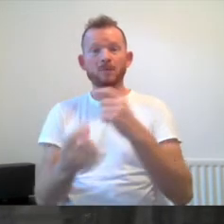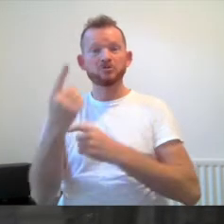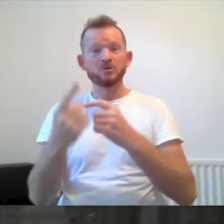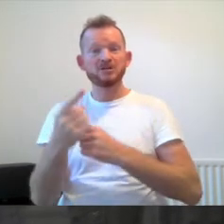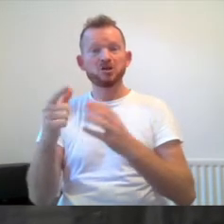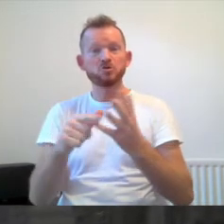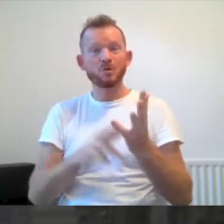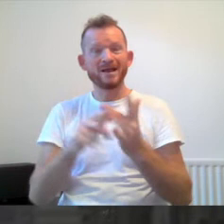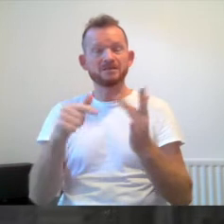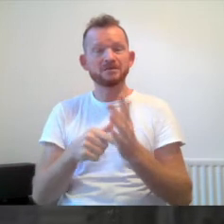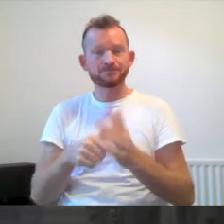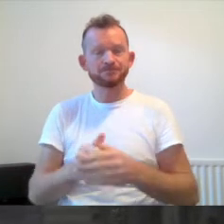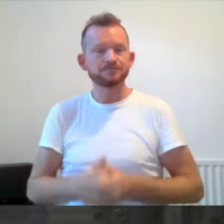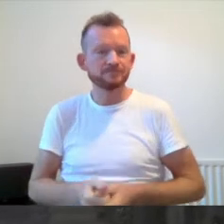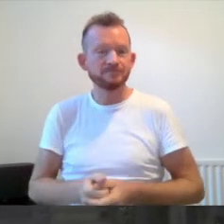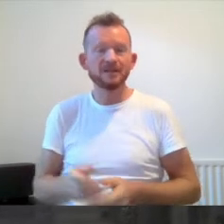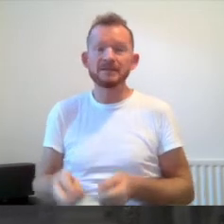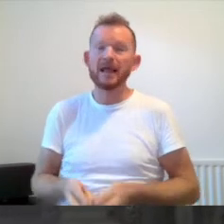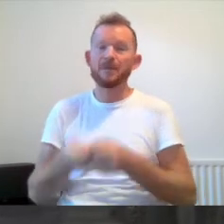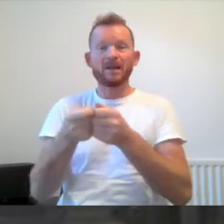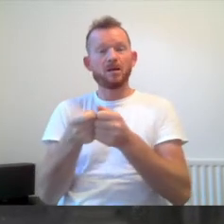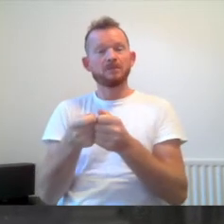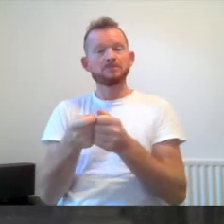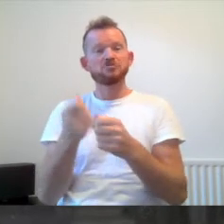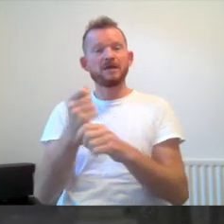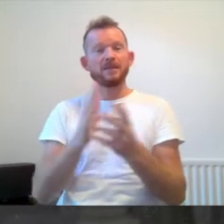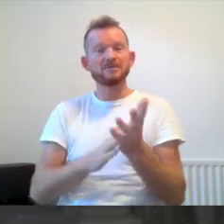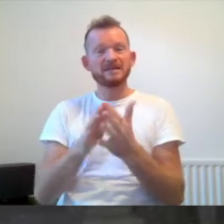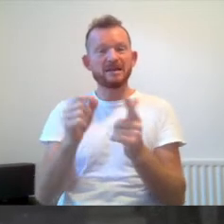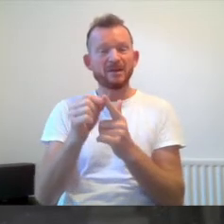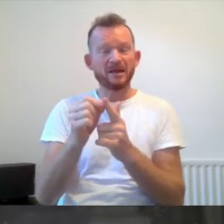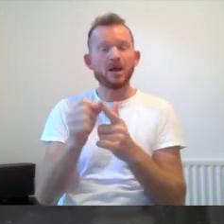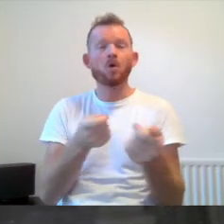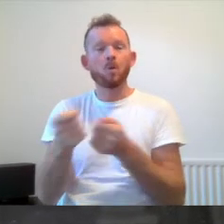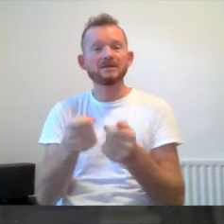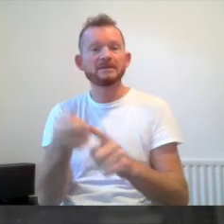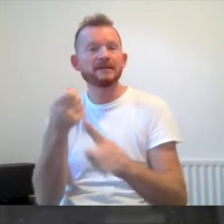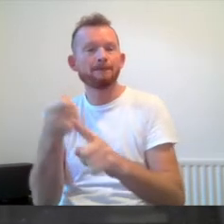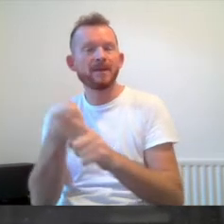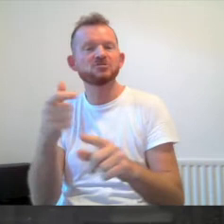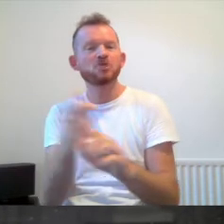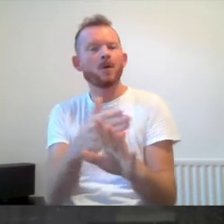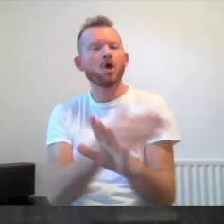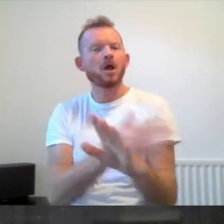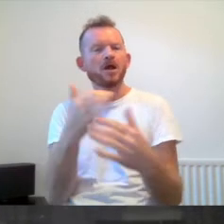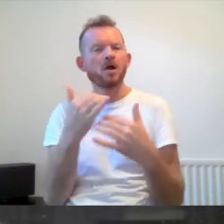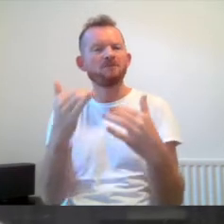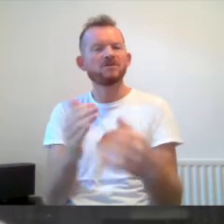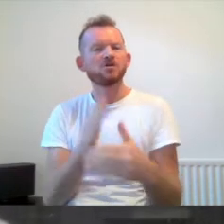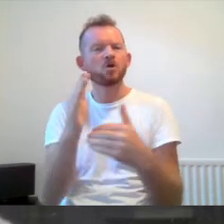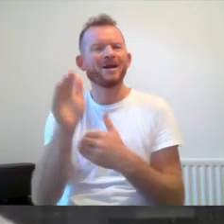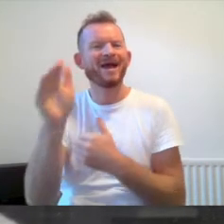This came about after GMCDP coordinated a campaign to stop an earlier conference going ahead in 1986,